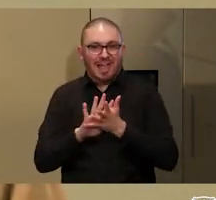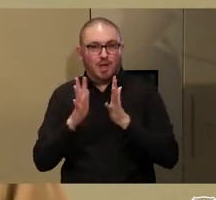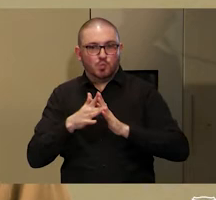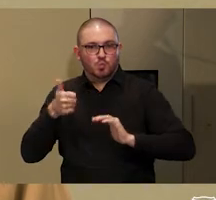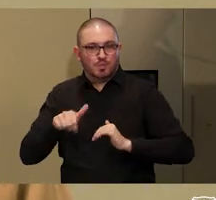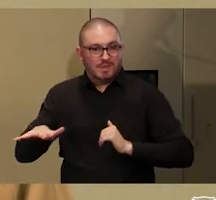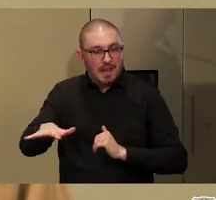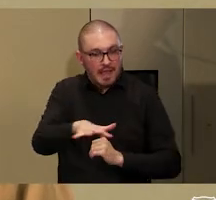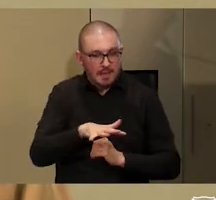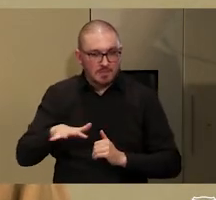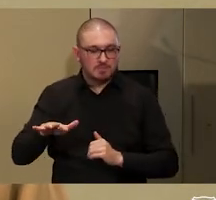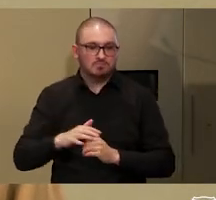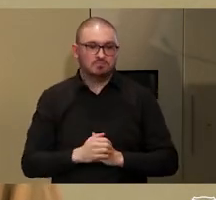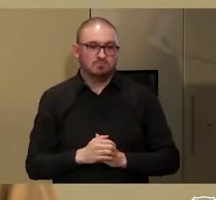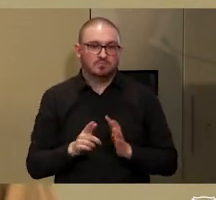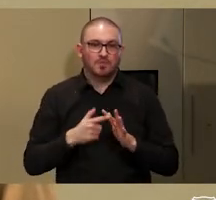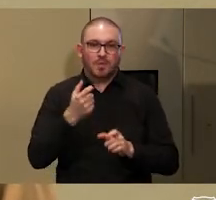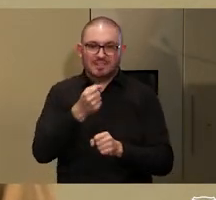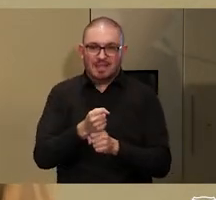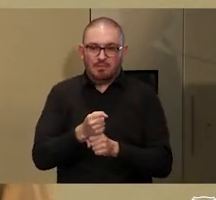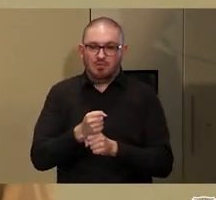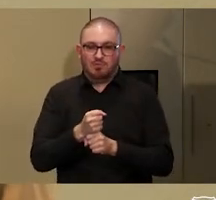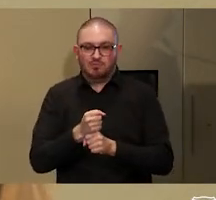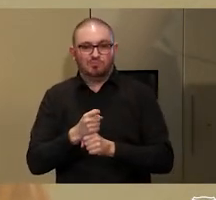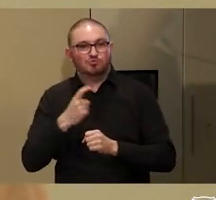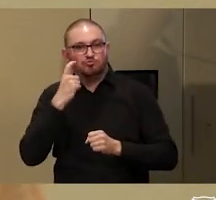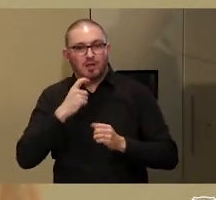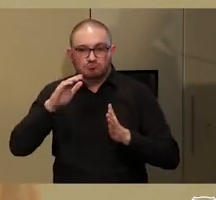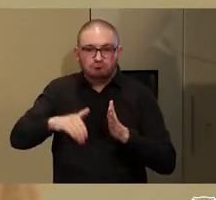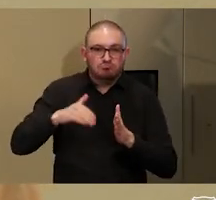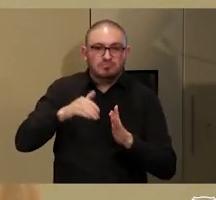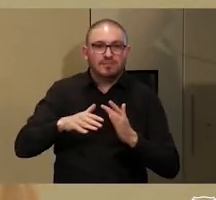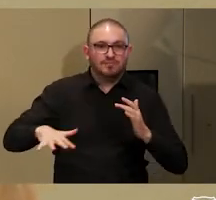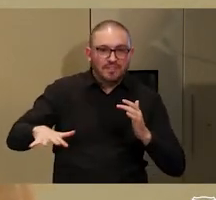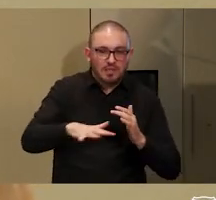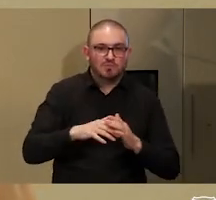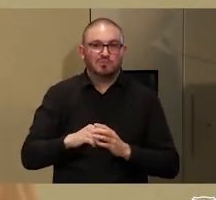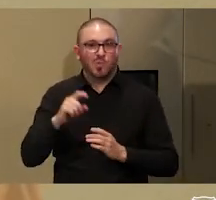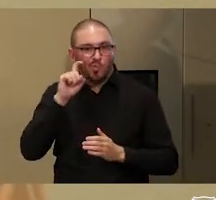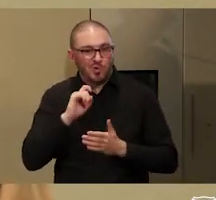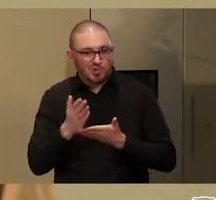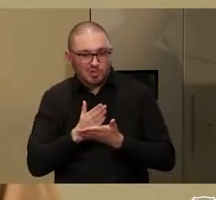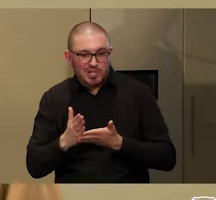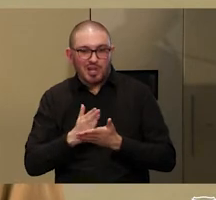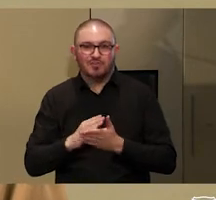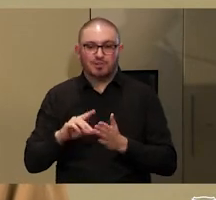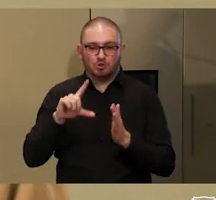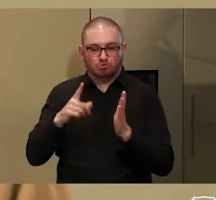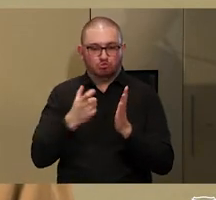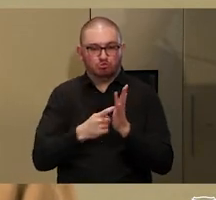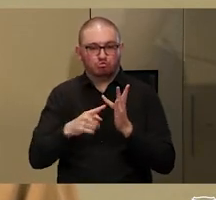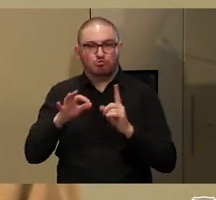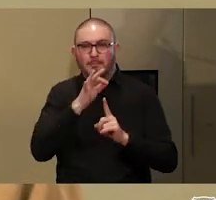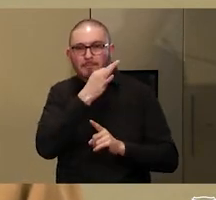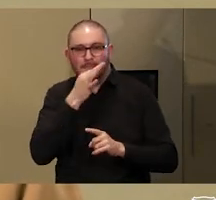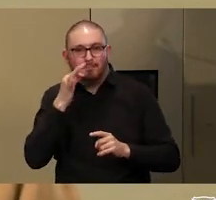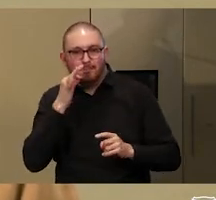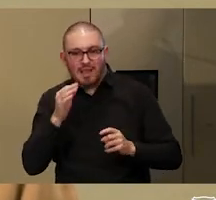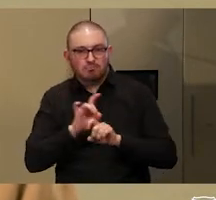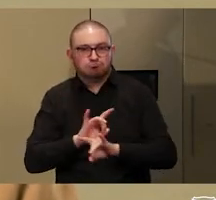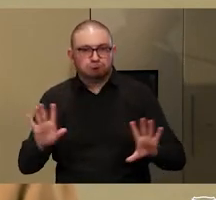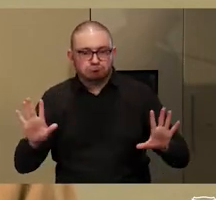property, for instance, related to the cultivation of fields, water sharing, crop destruction by livestock,